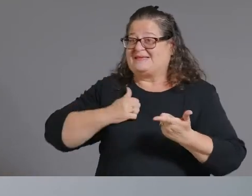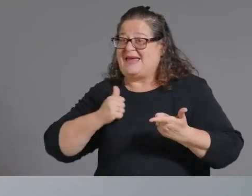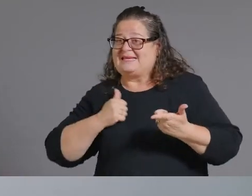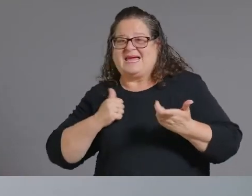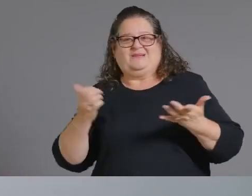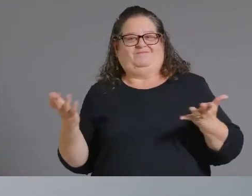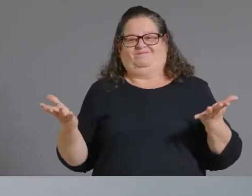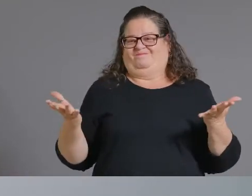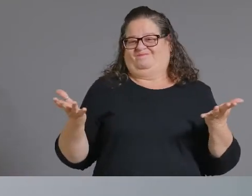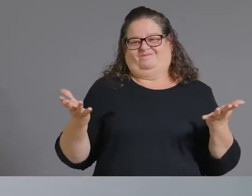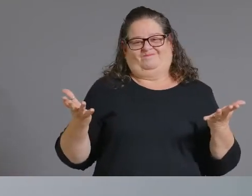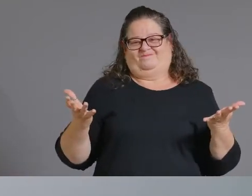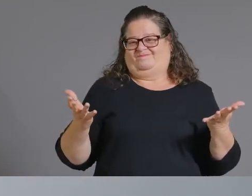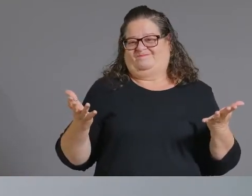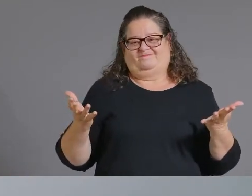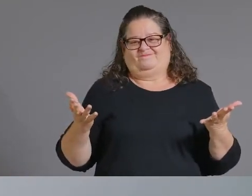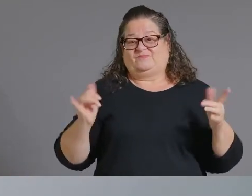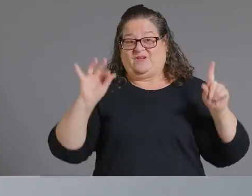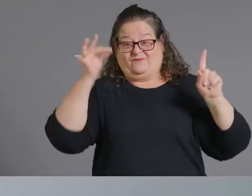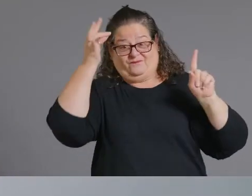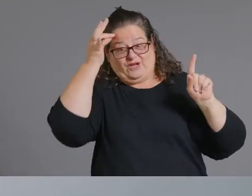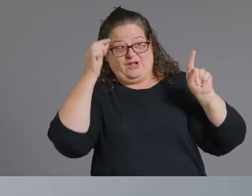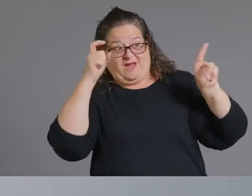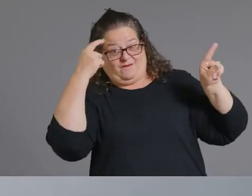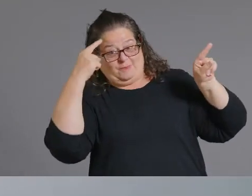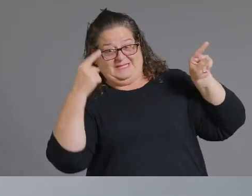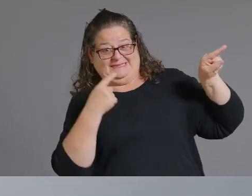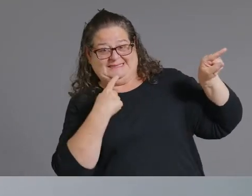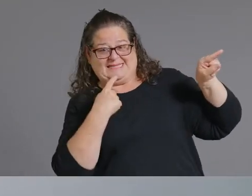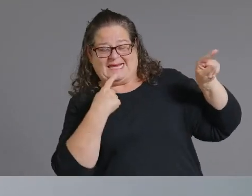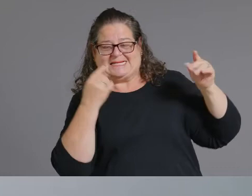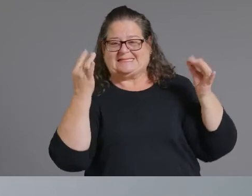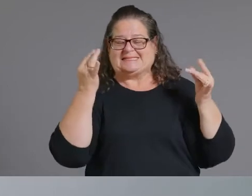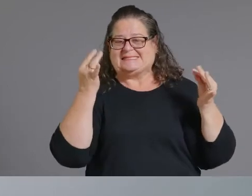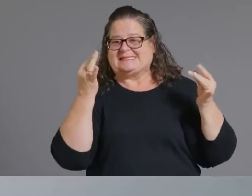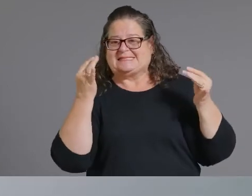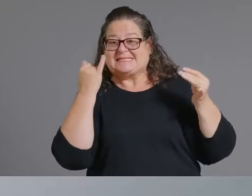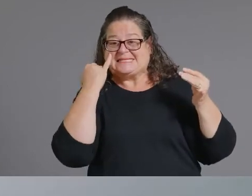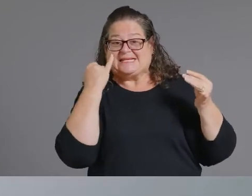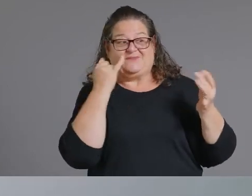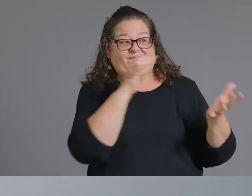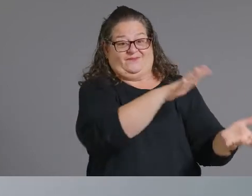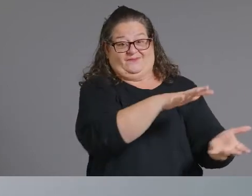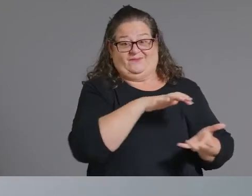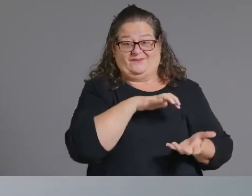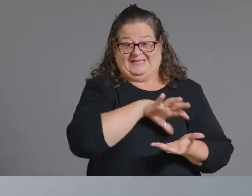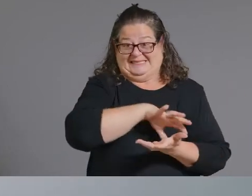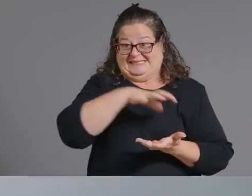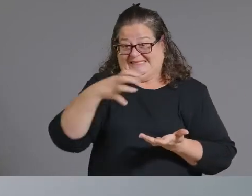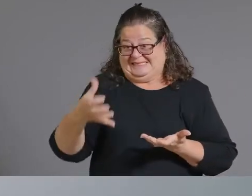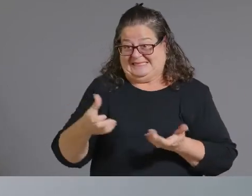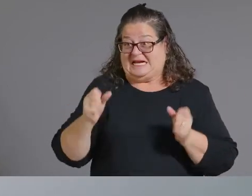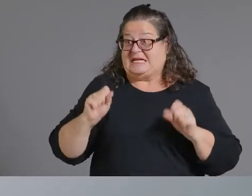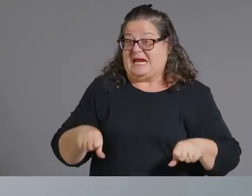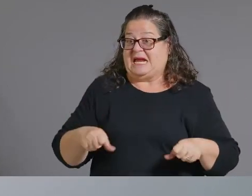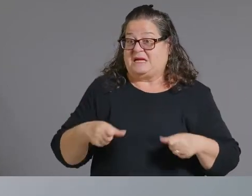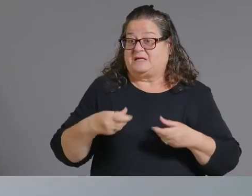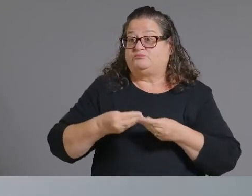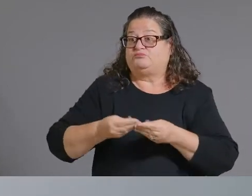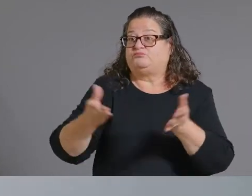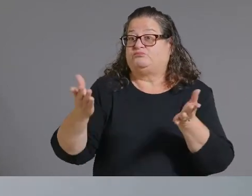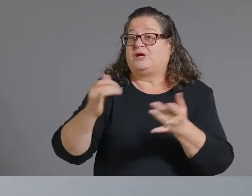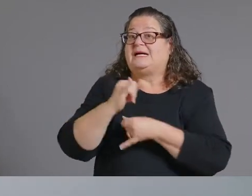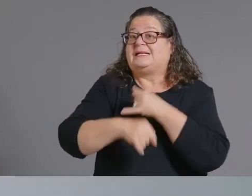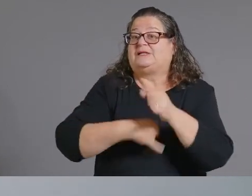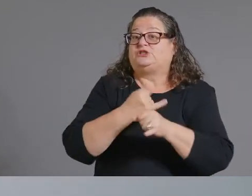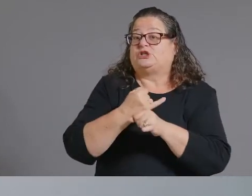looking at um providing uh some of the excess vaccine to international partners mexico and canada being um some